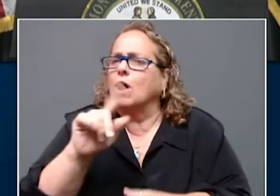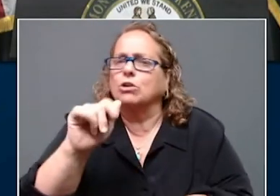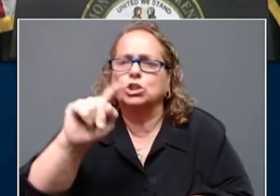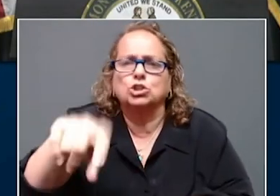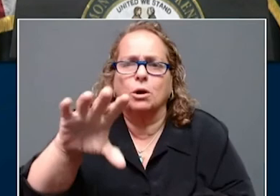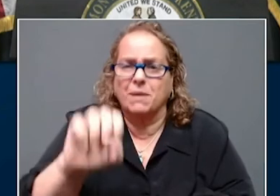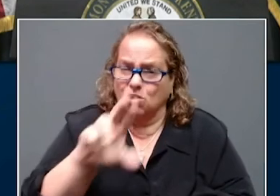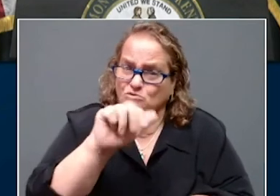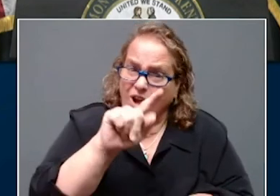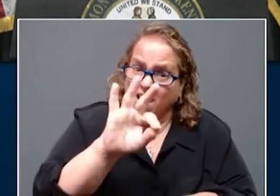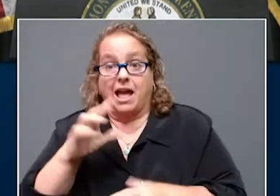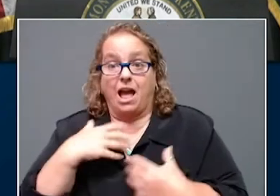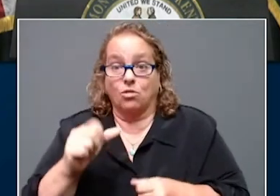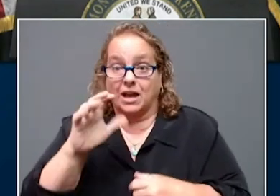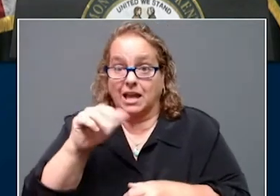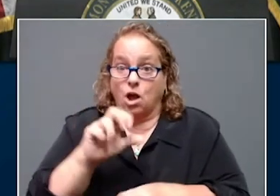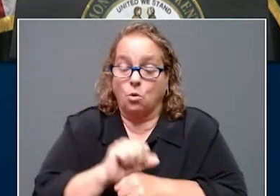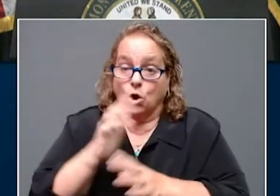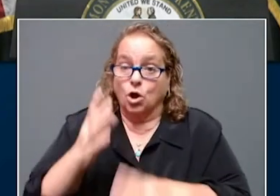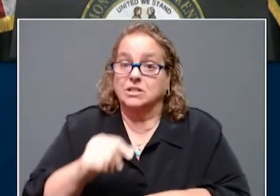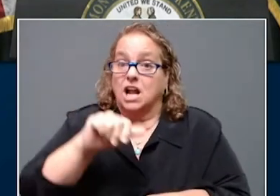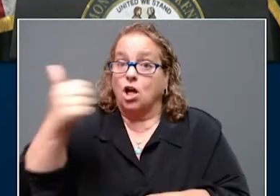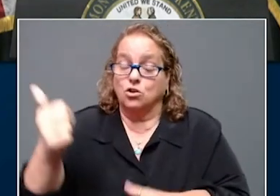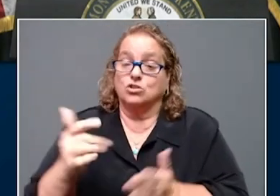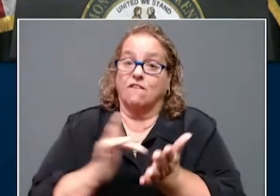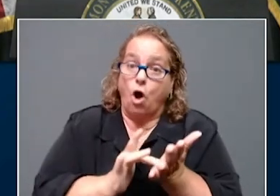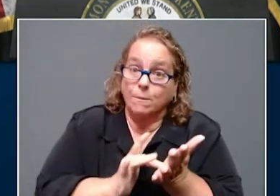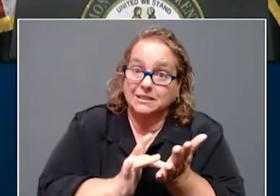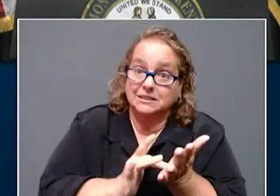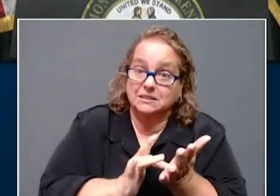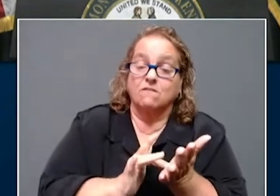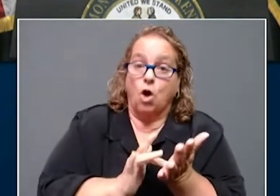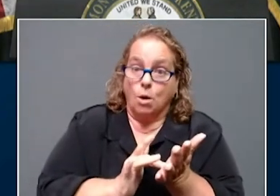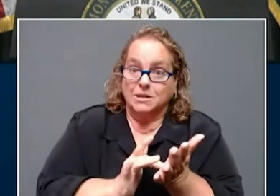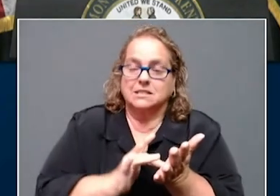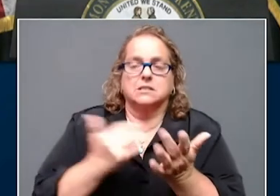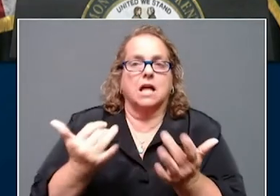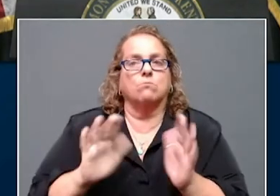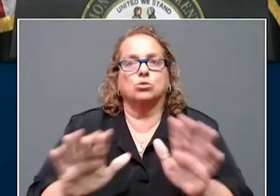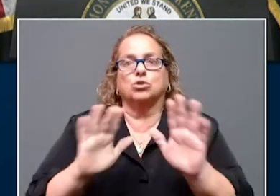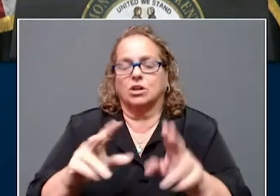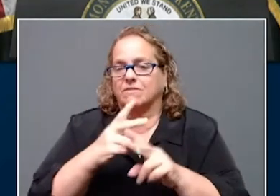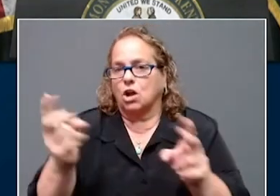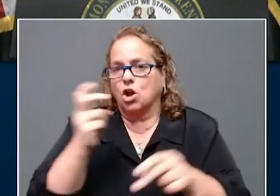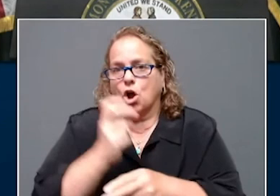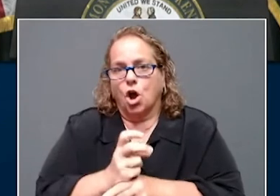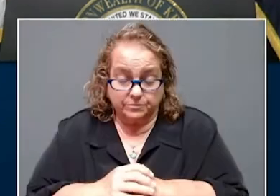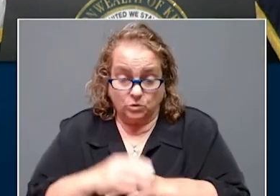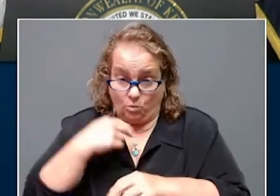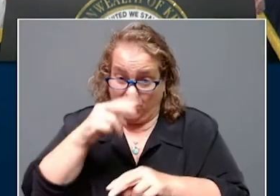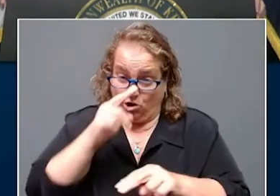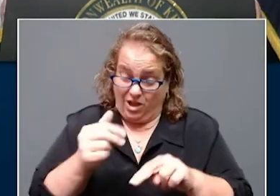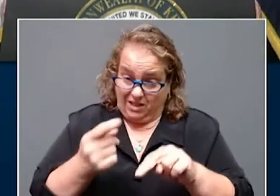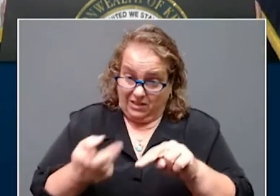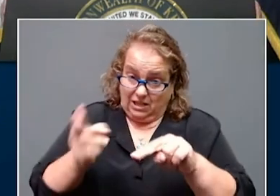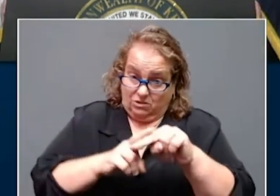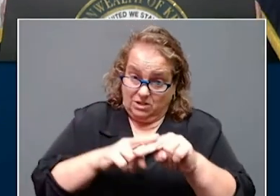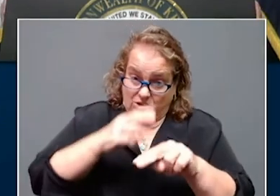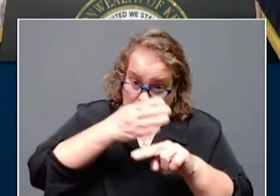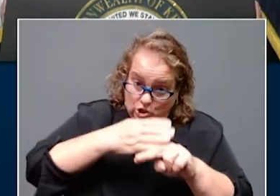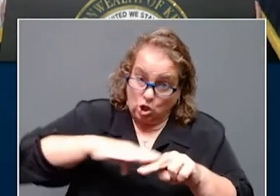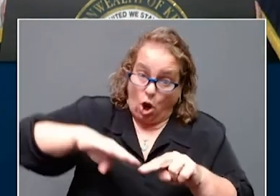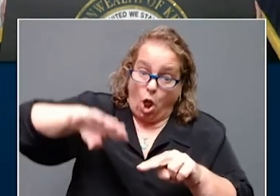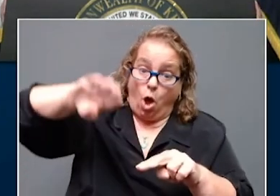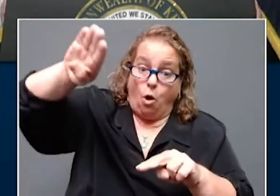The governor said he was impelled to act based on the surge in Delta variant cases across the state which is hitting younger people at higher